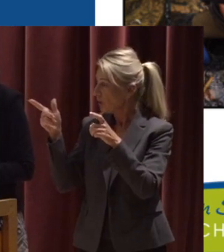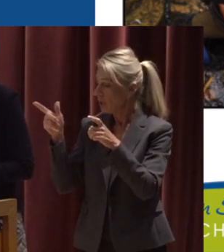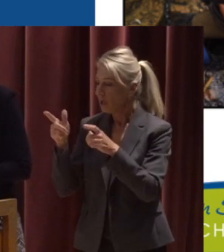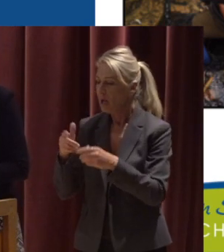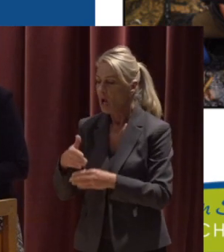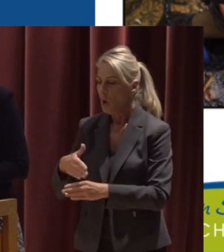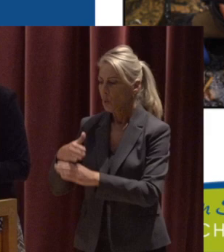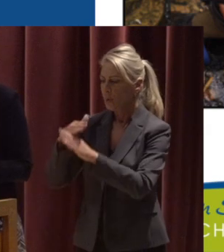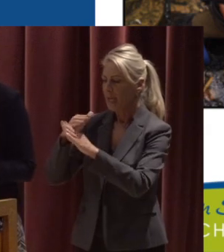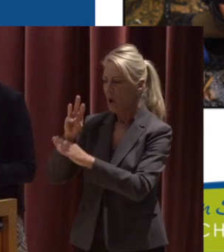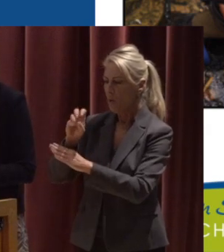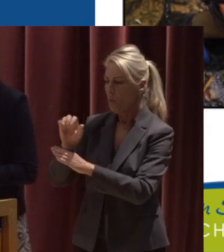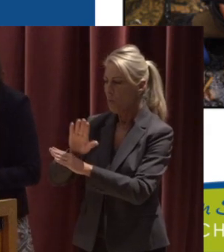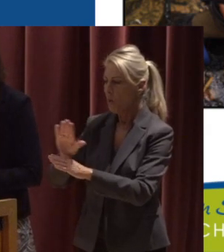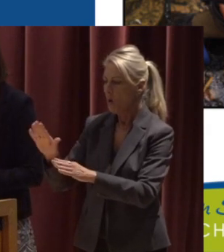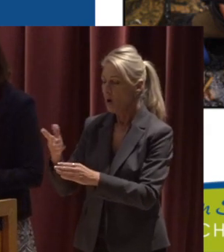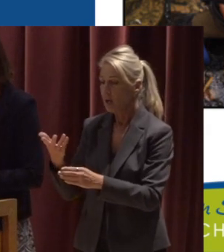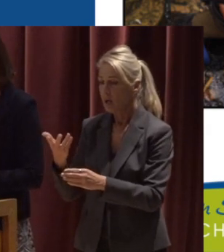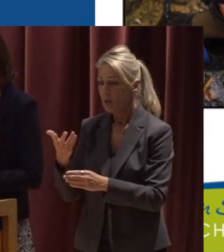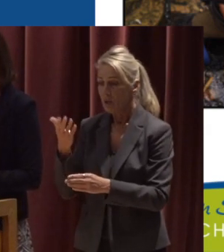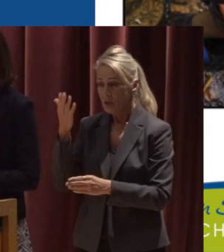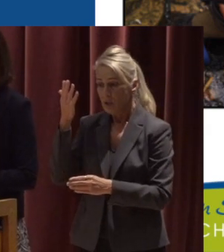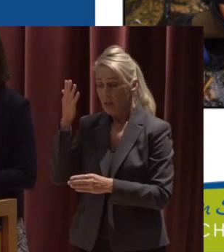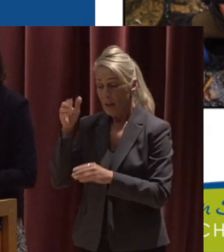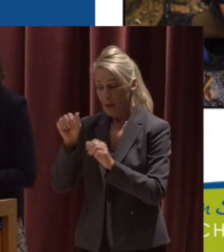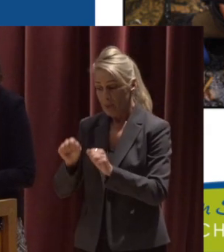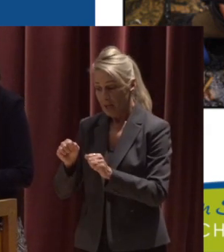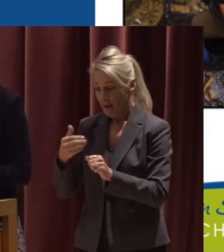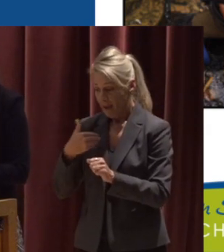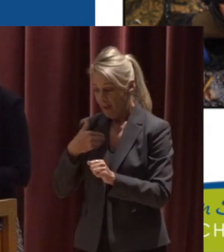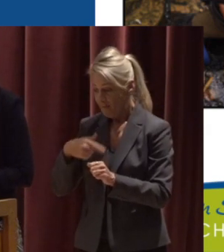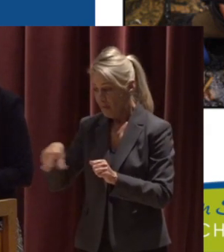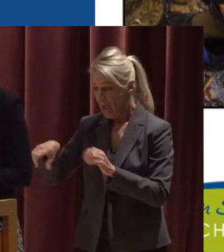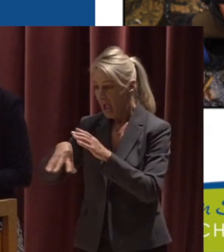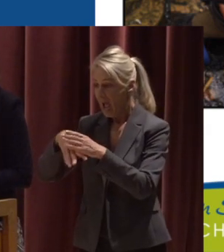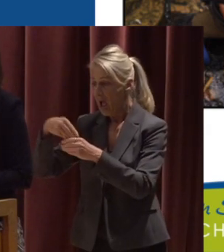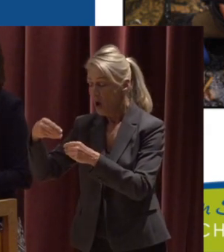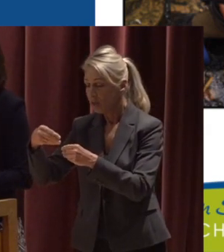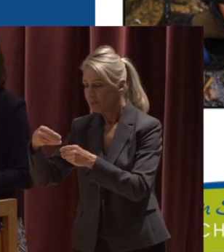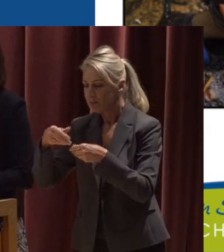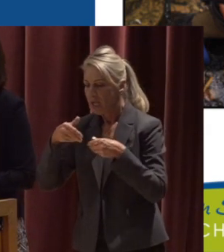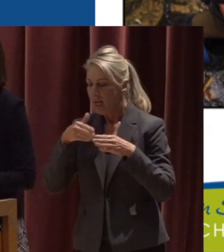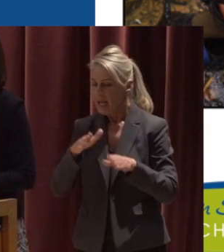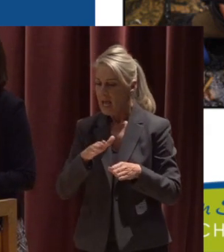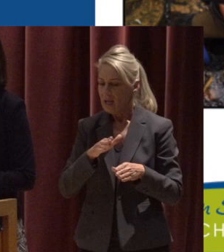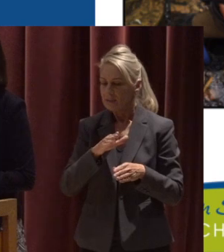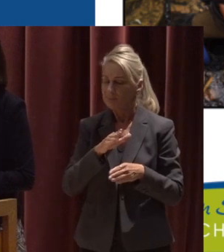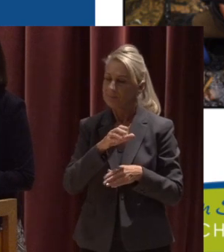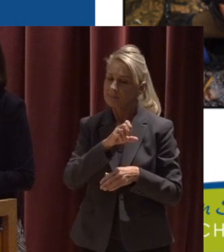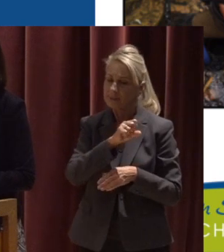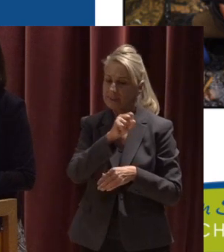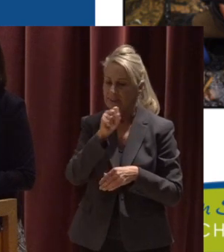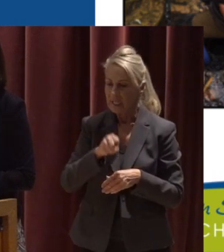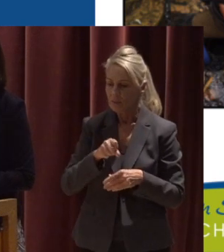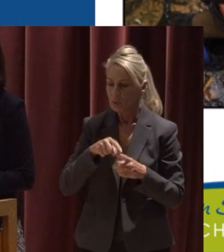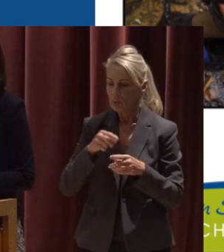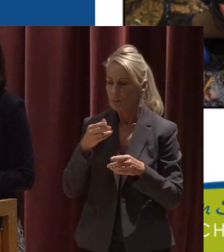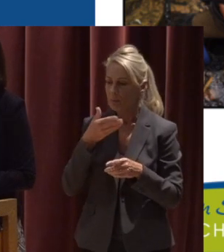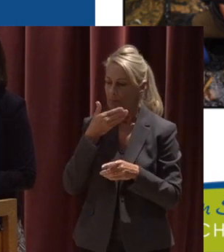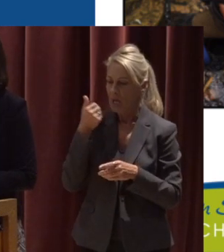wall The ability to have stream crew in the field collecting data Allows the city of Salem to best utilize the interns in the field